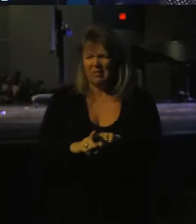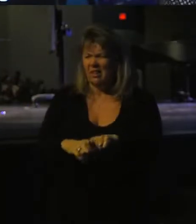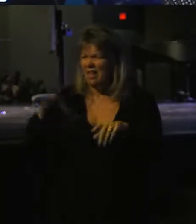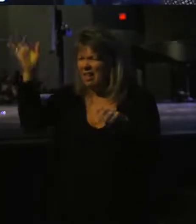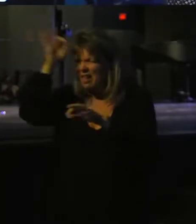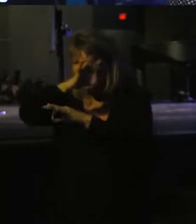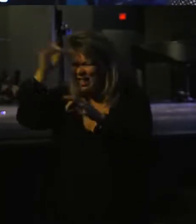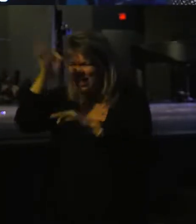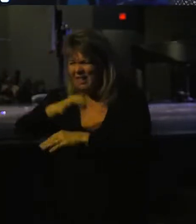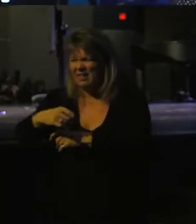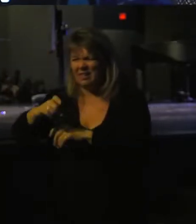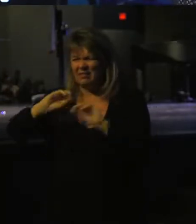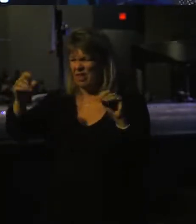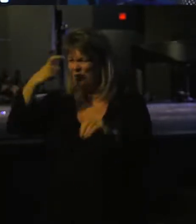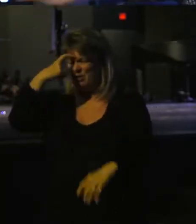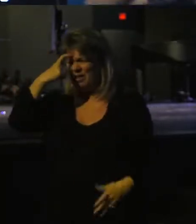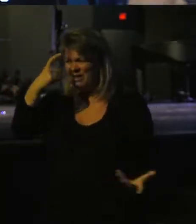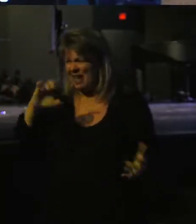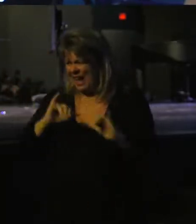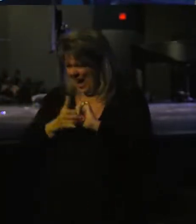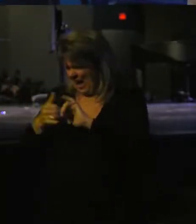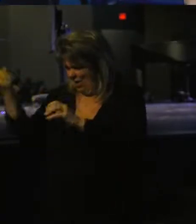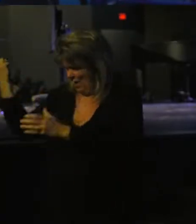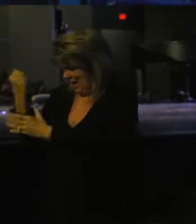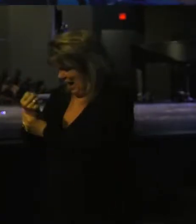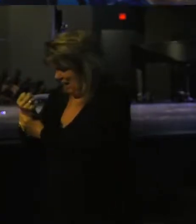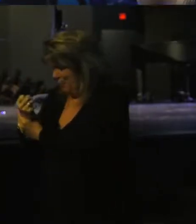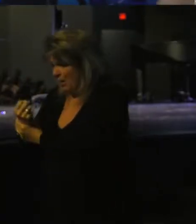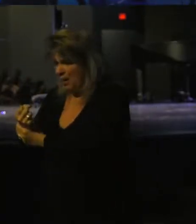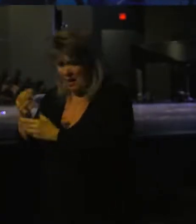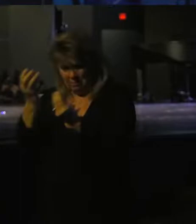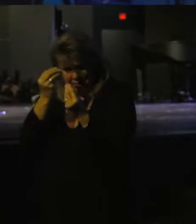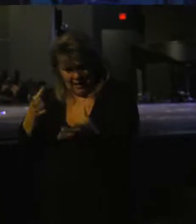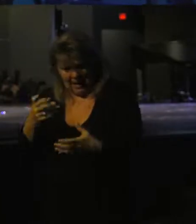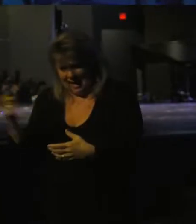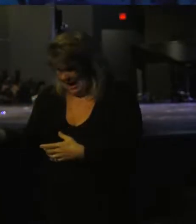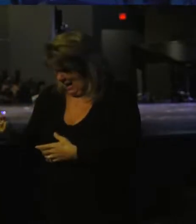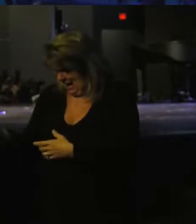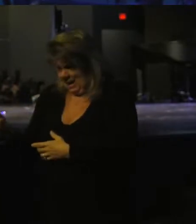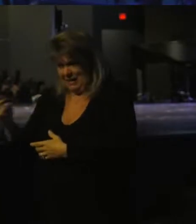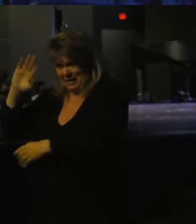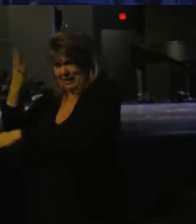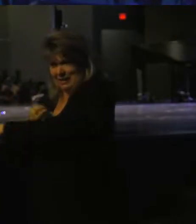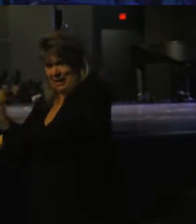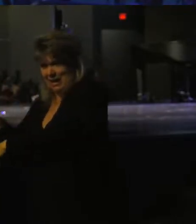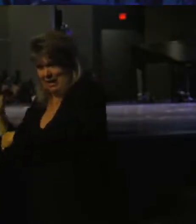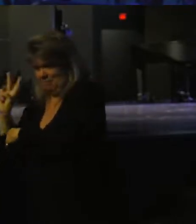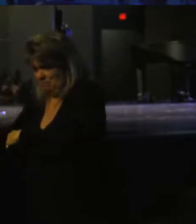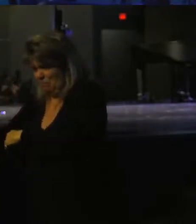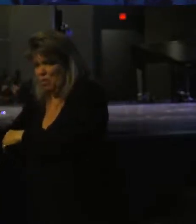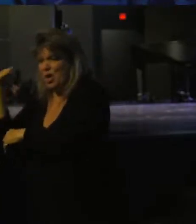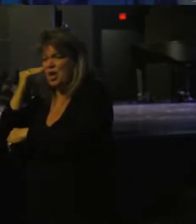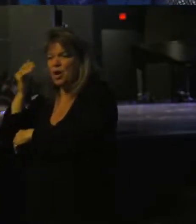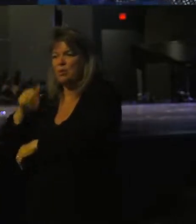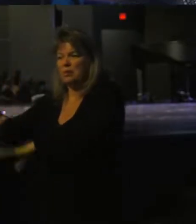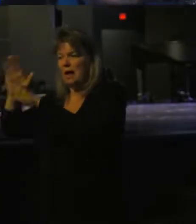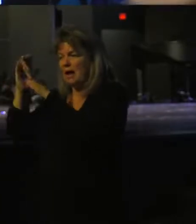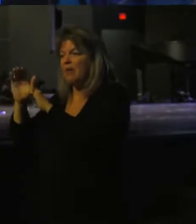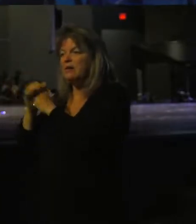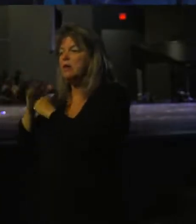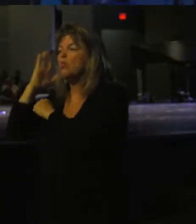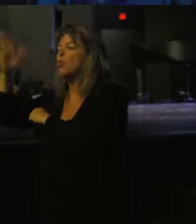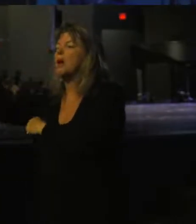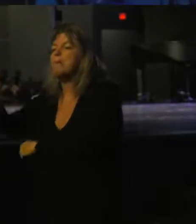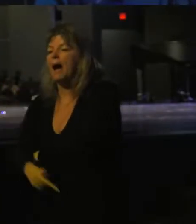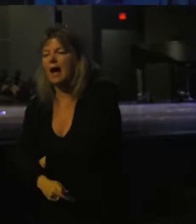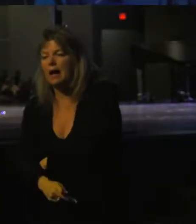sense. How could Abraham say that him and his son, when he knew he was going to sacrifice him, they were going to come